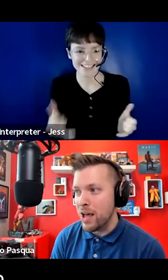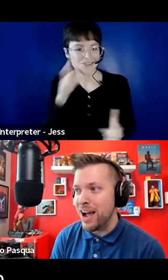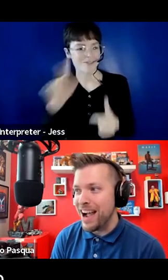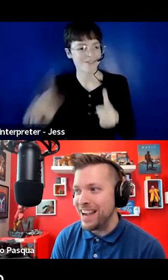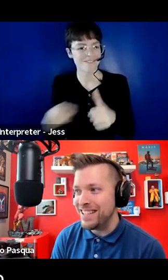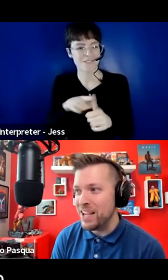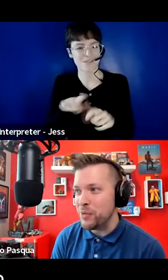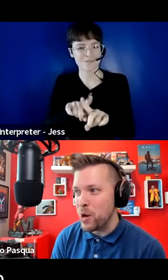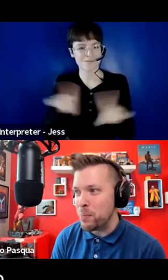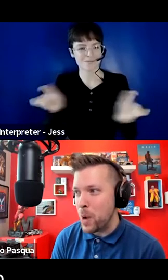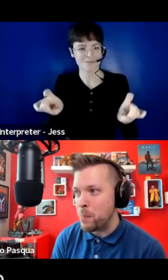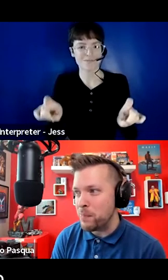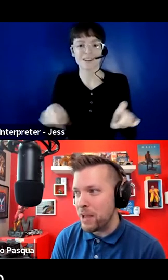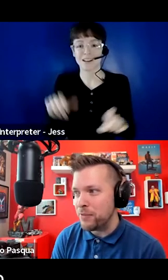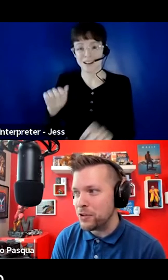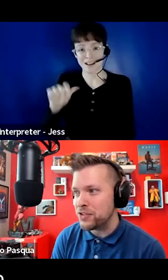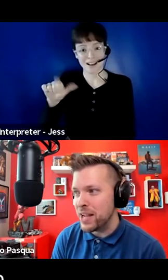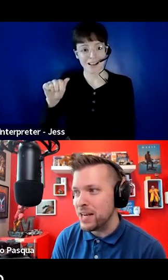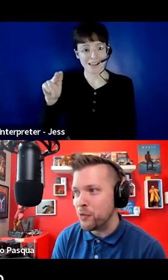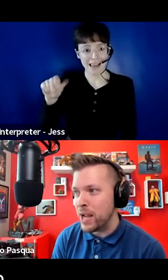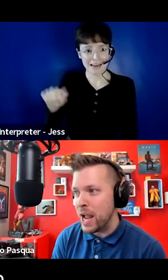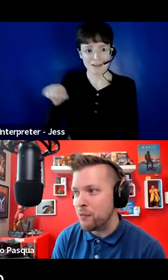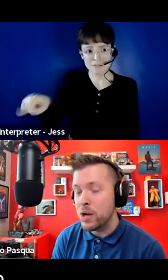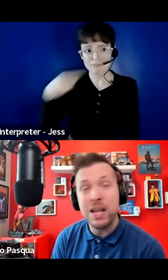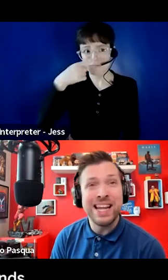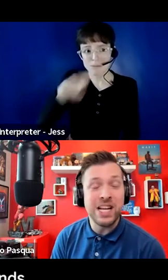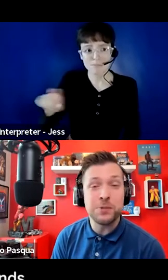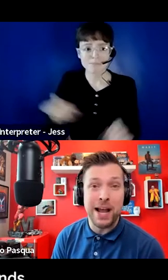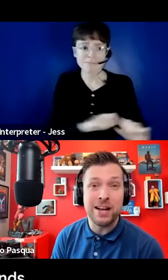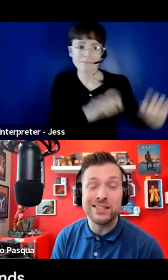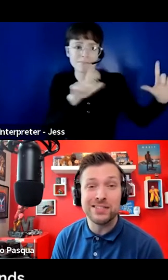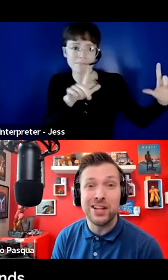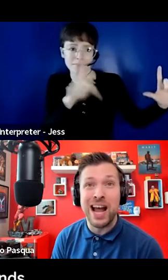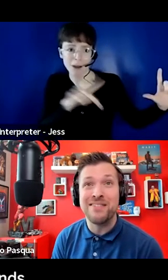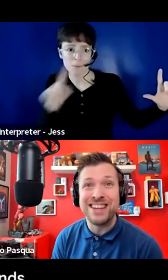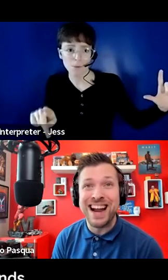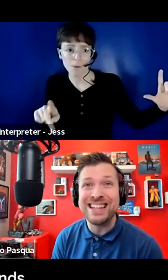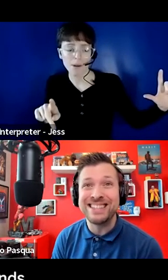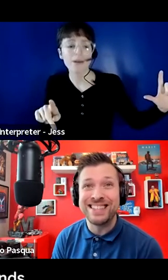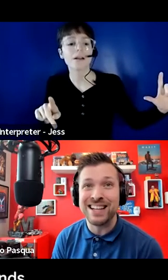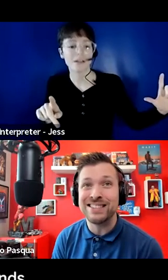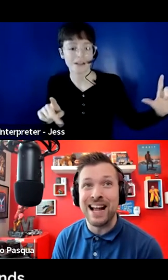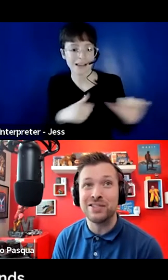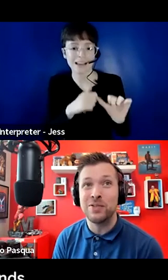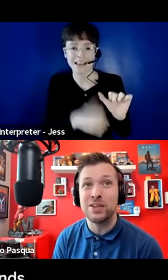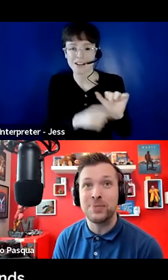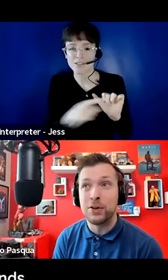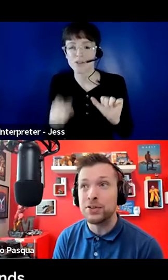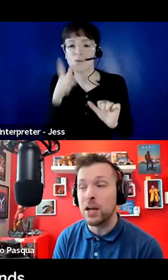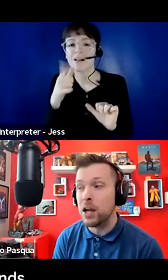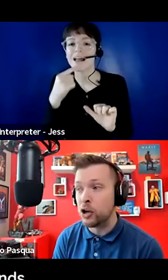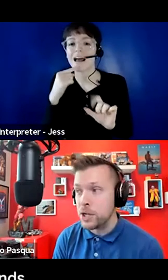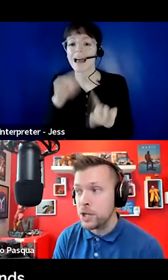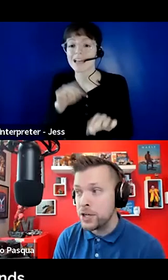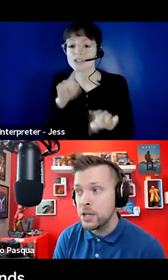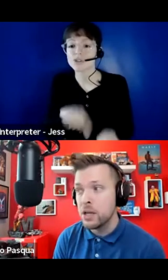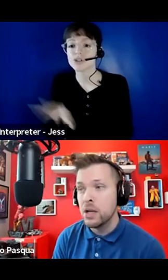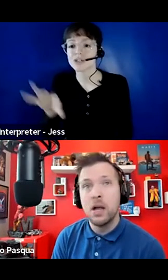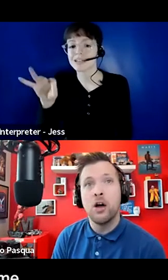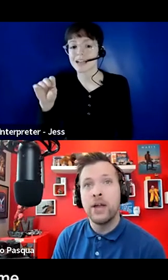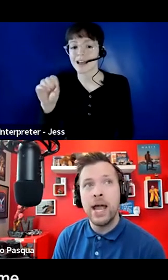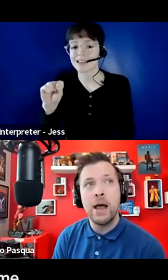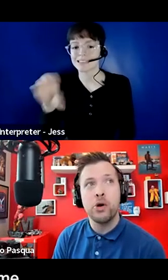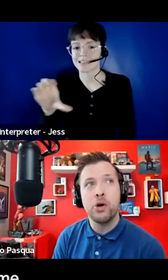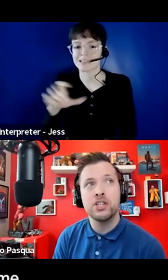Alana, I.T., if you want to pop up that first slate, if we have one. Each panelist is going to have 90 seconds to answer this first question.